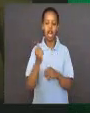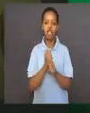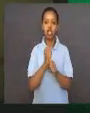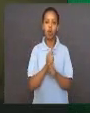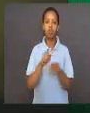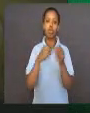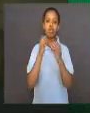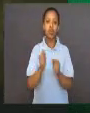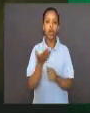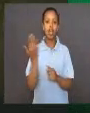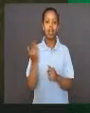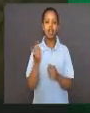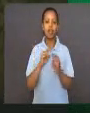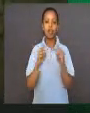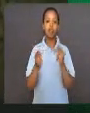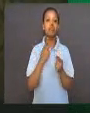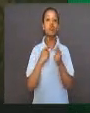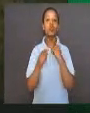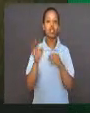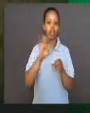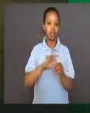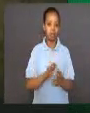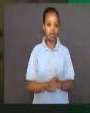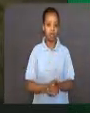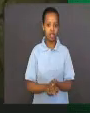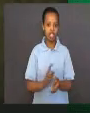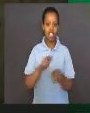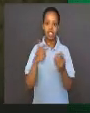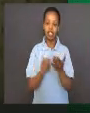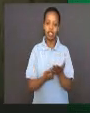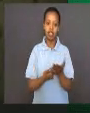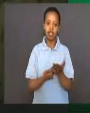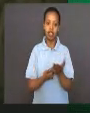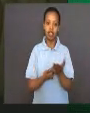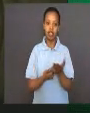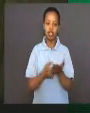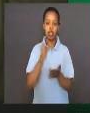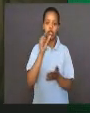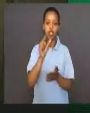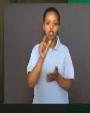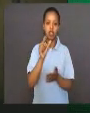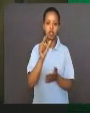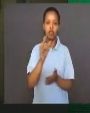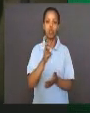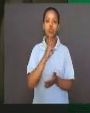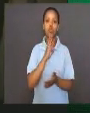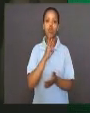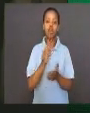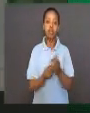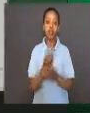view under his lens. He started taking samples of pond water,